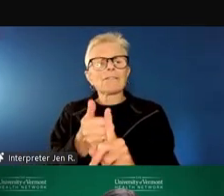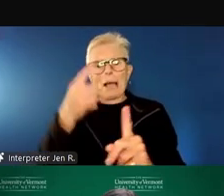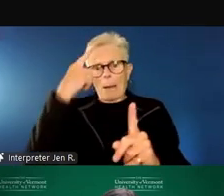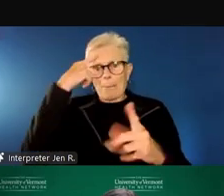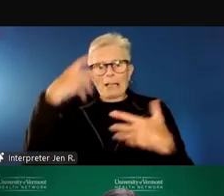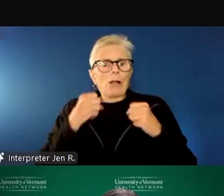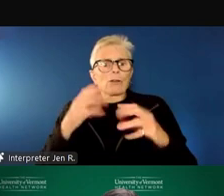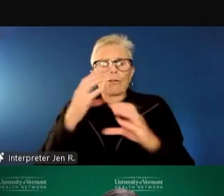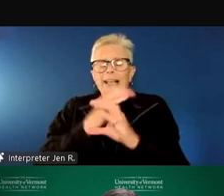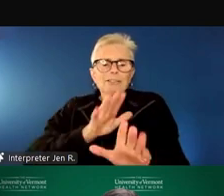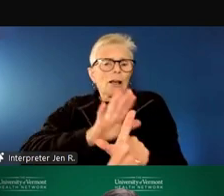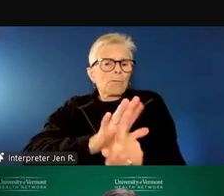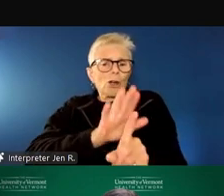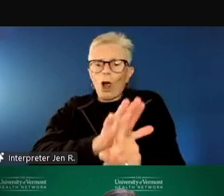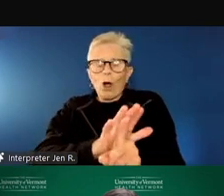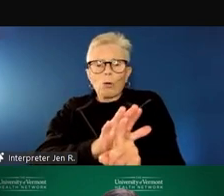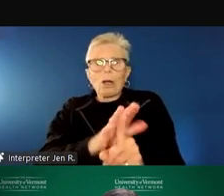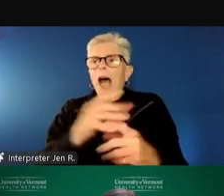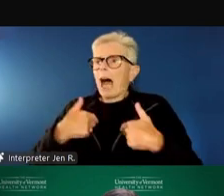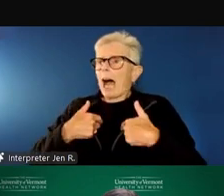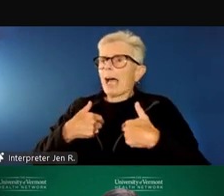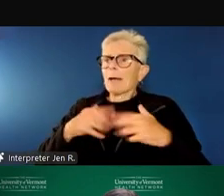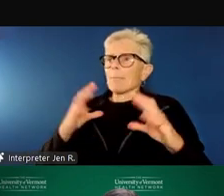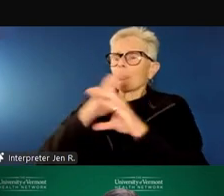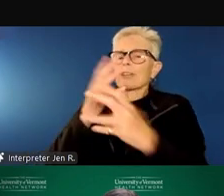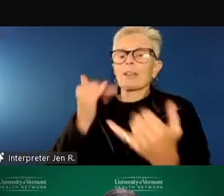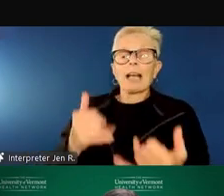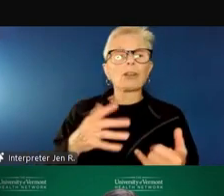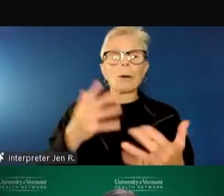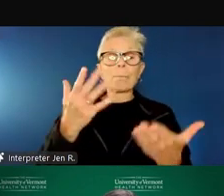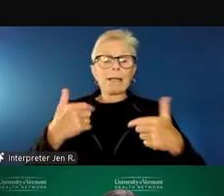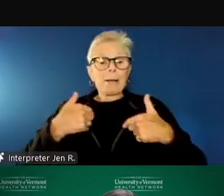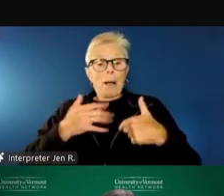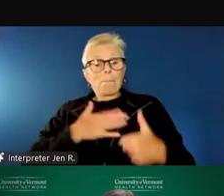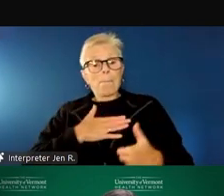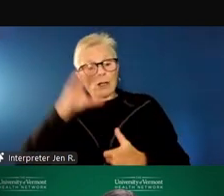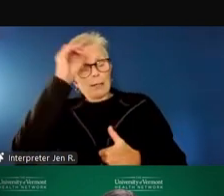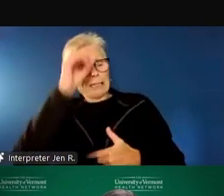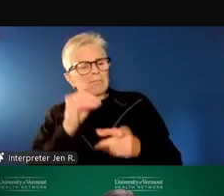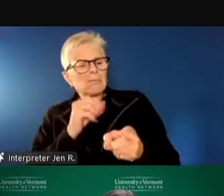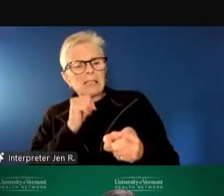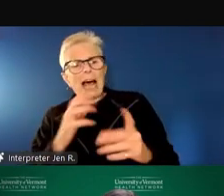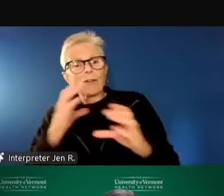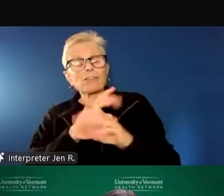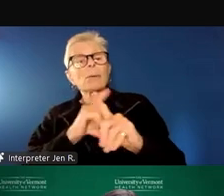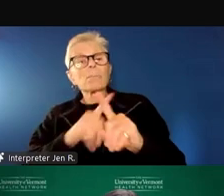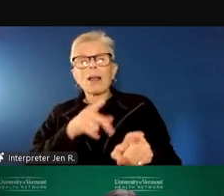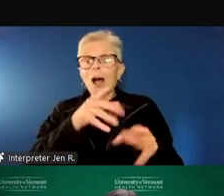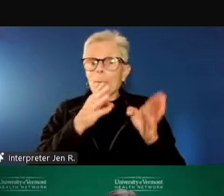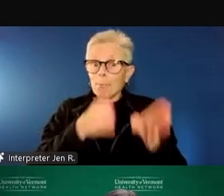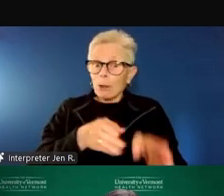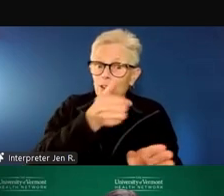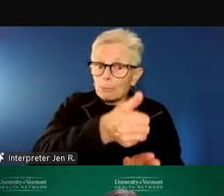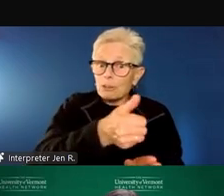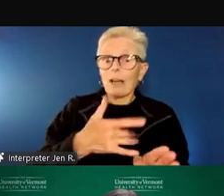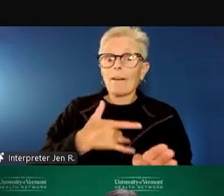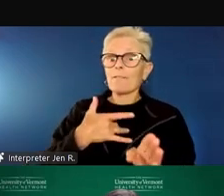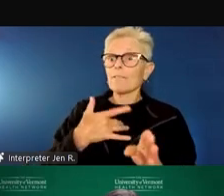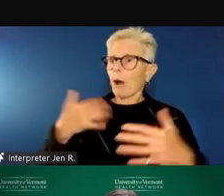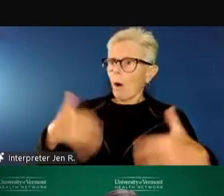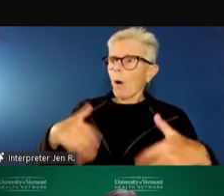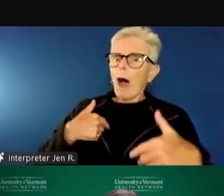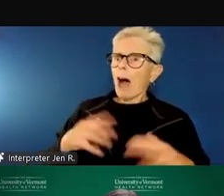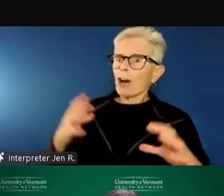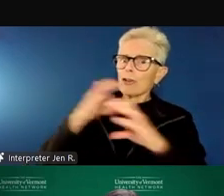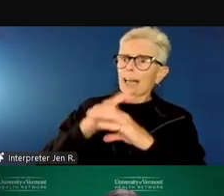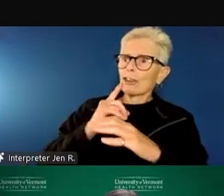crisis. So that may not be what is a mental health crisis to me, but if it's a crisis to the person experiencing some distress, we are very